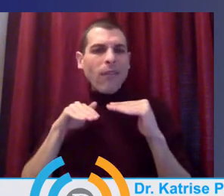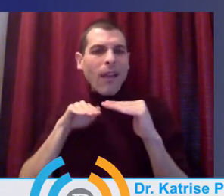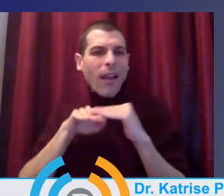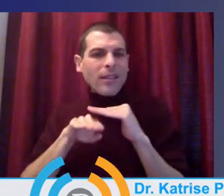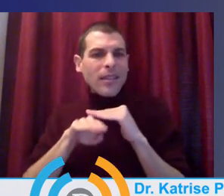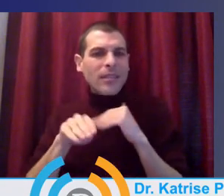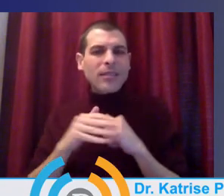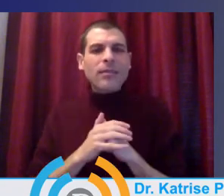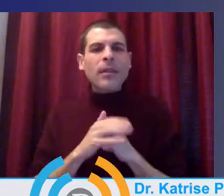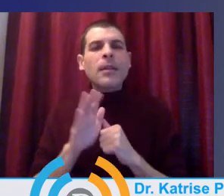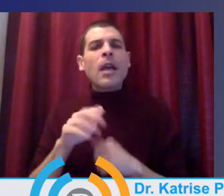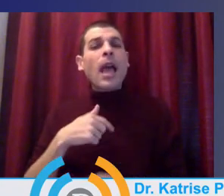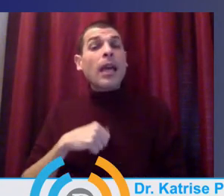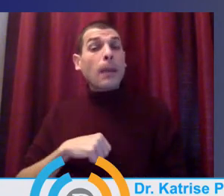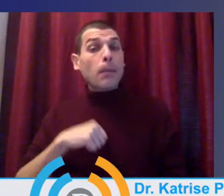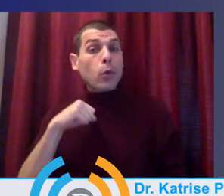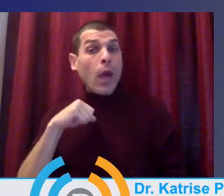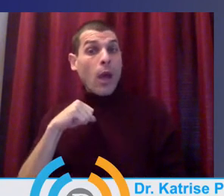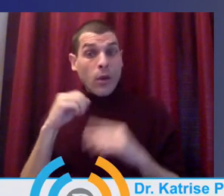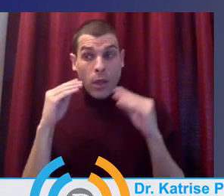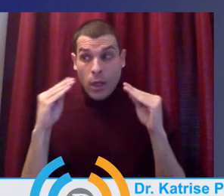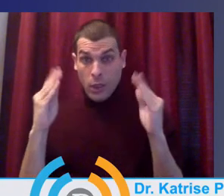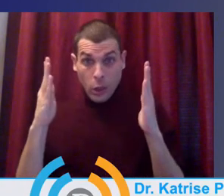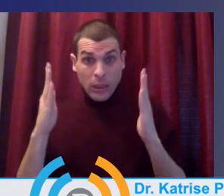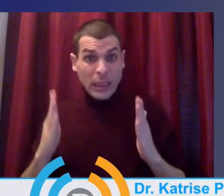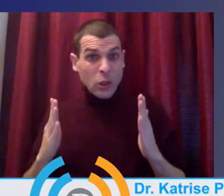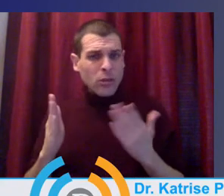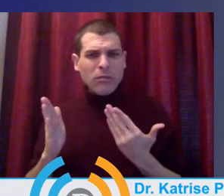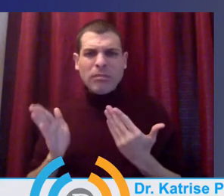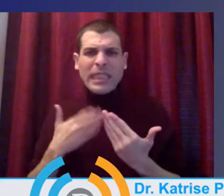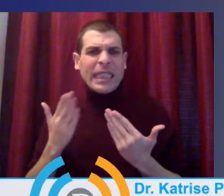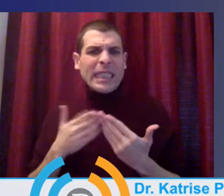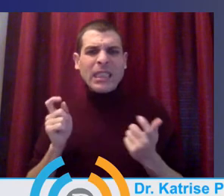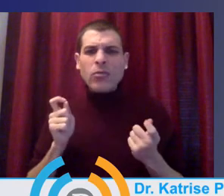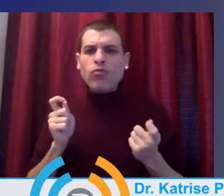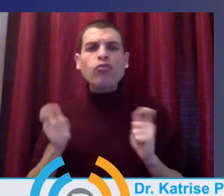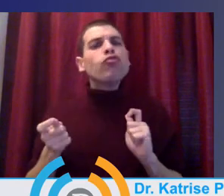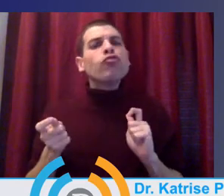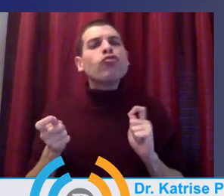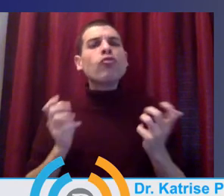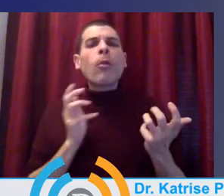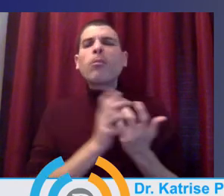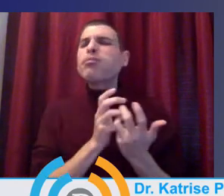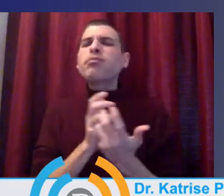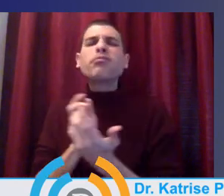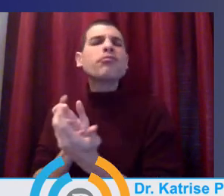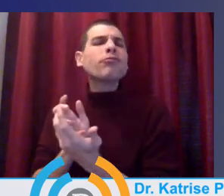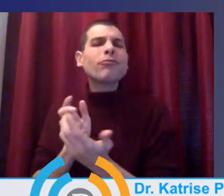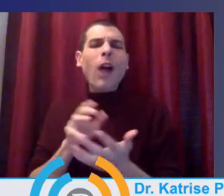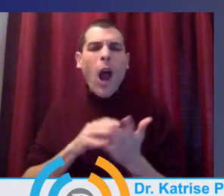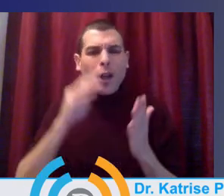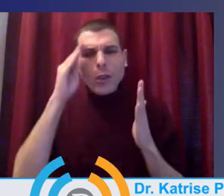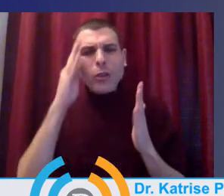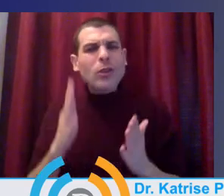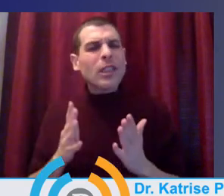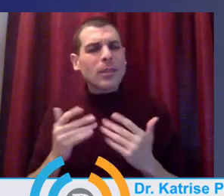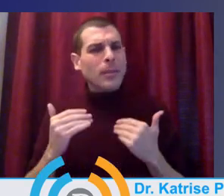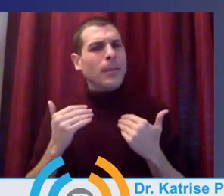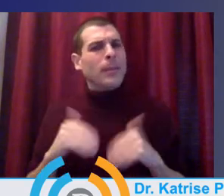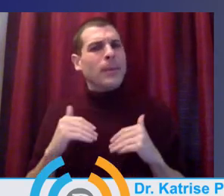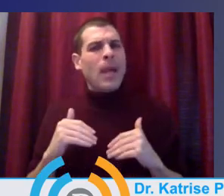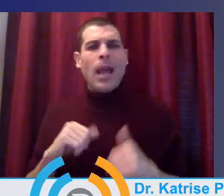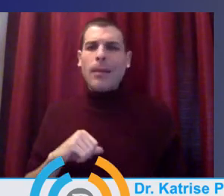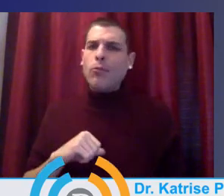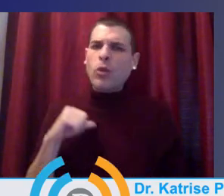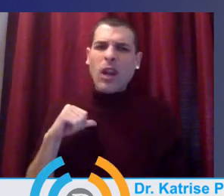about the fact that our teachers were able to adapt and our administrators as well. And I'm proud that our students and families for sure